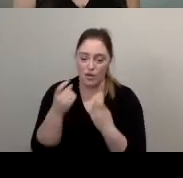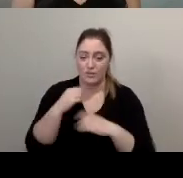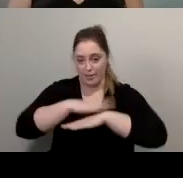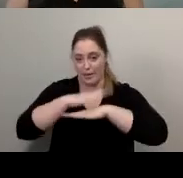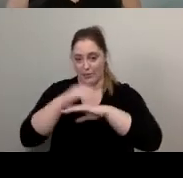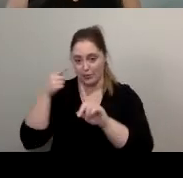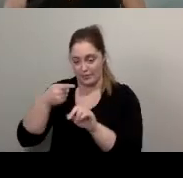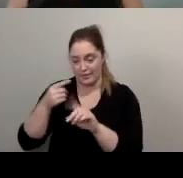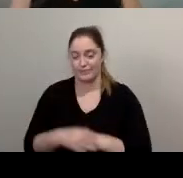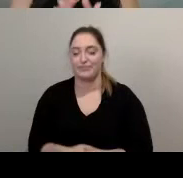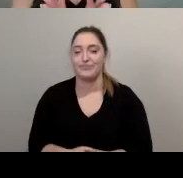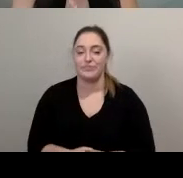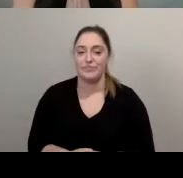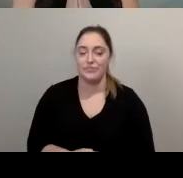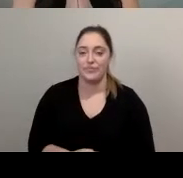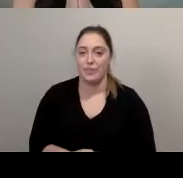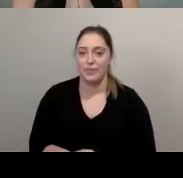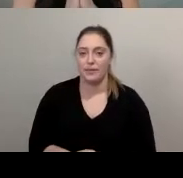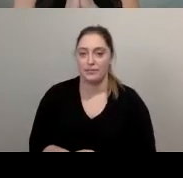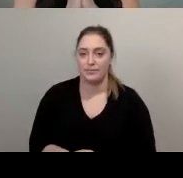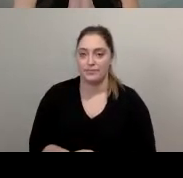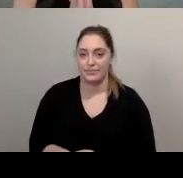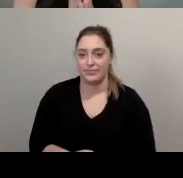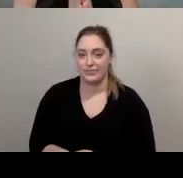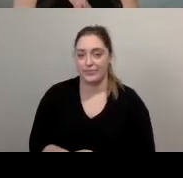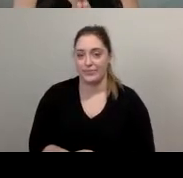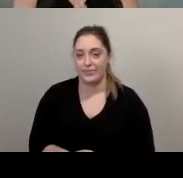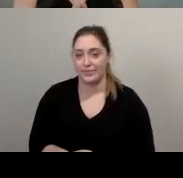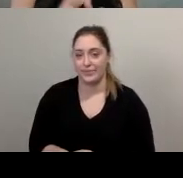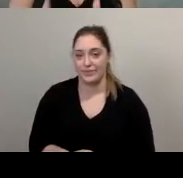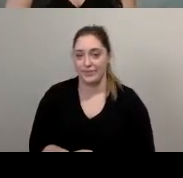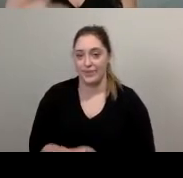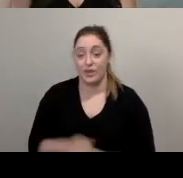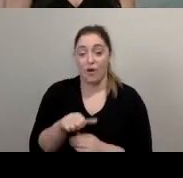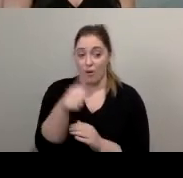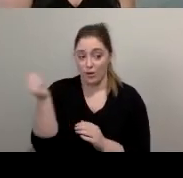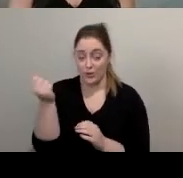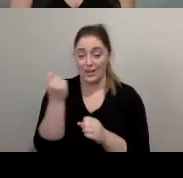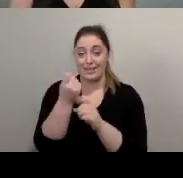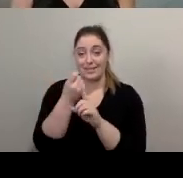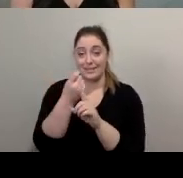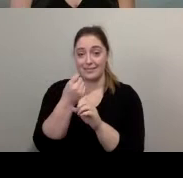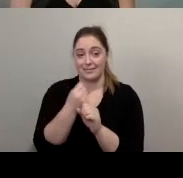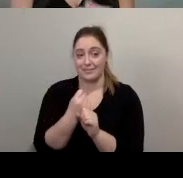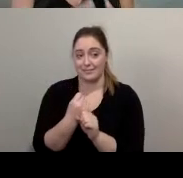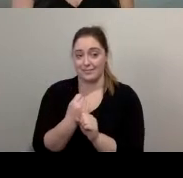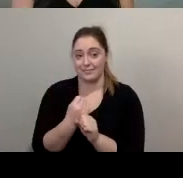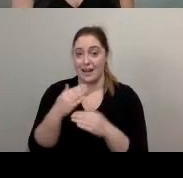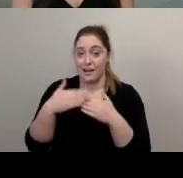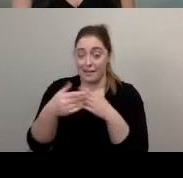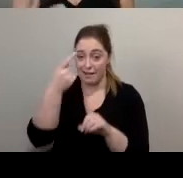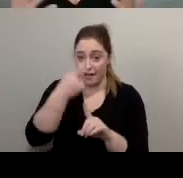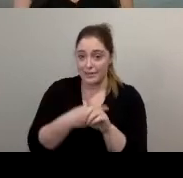and also in advance for next month because we have this event every single month our theme